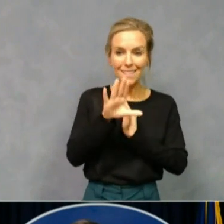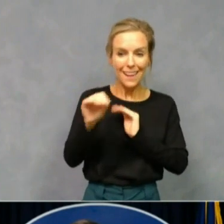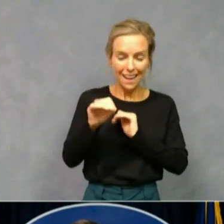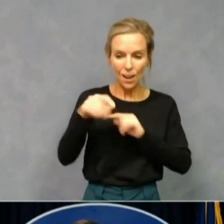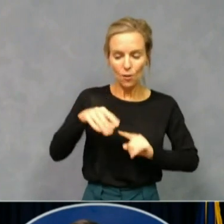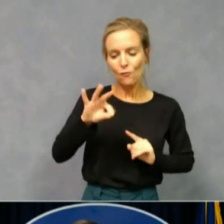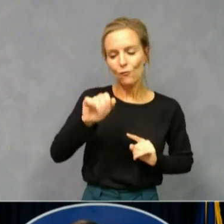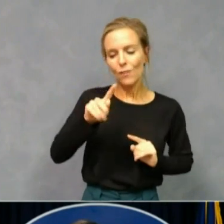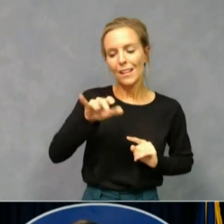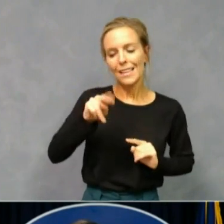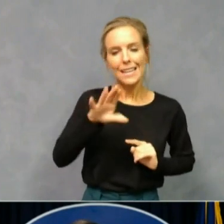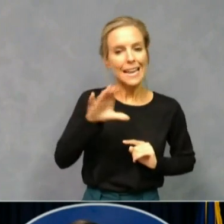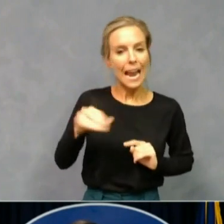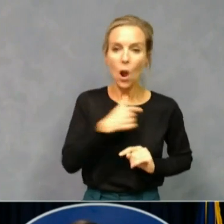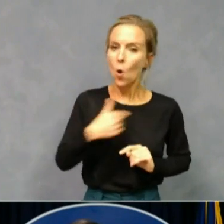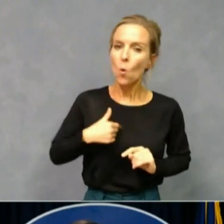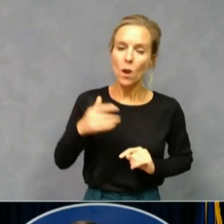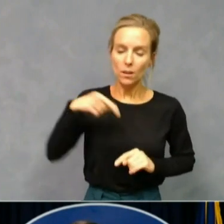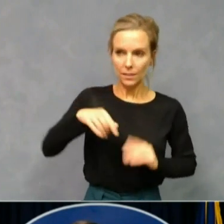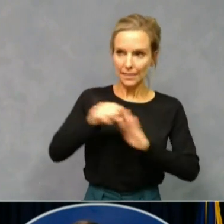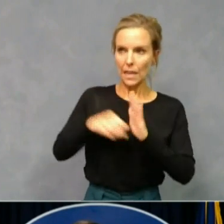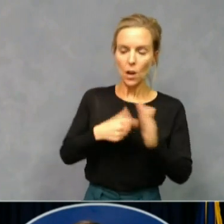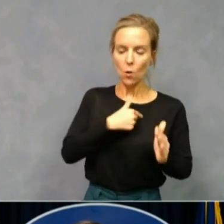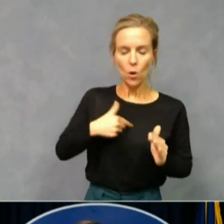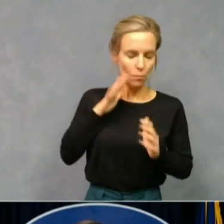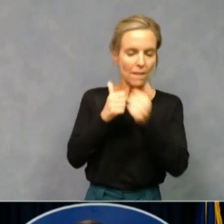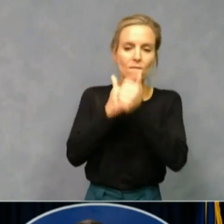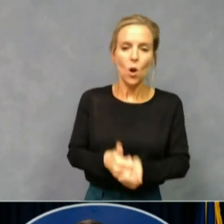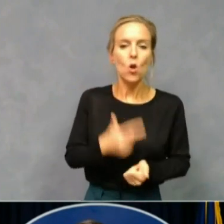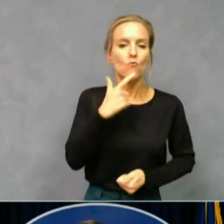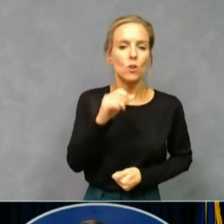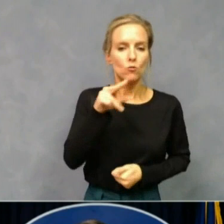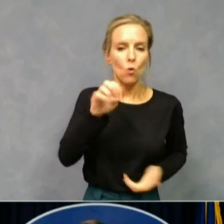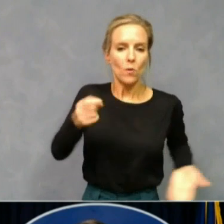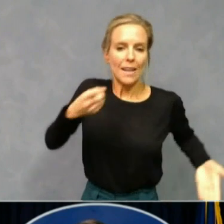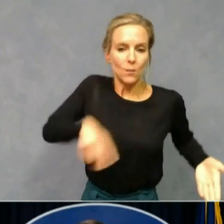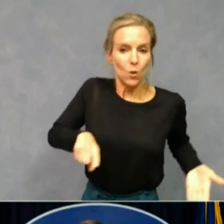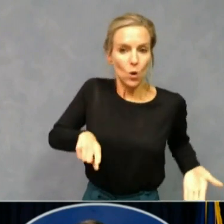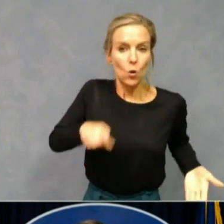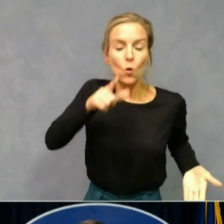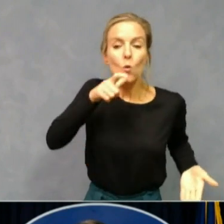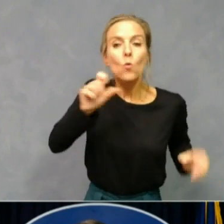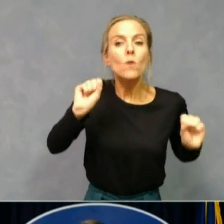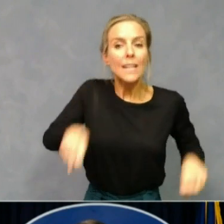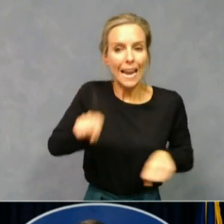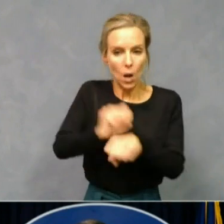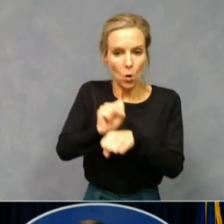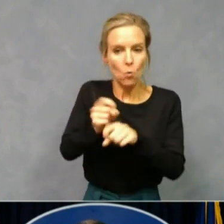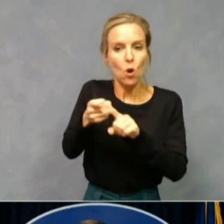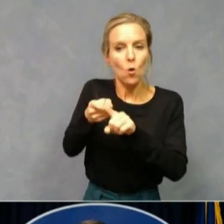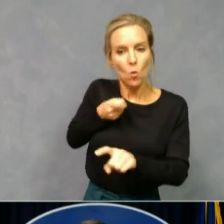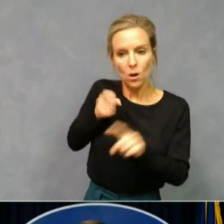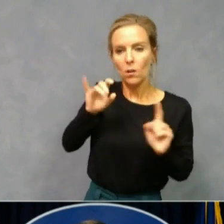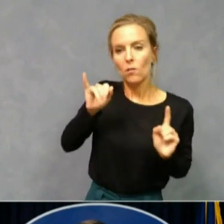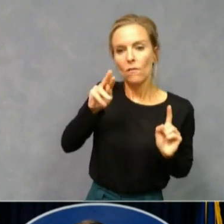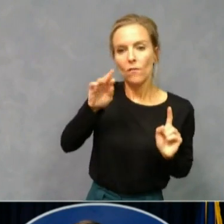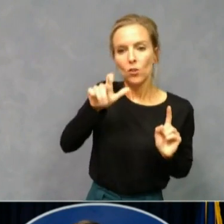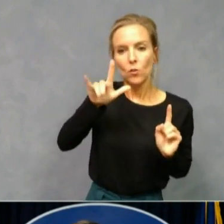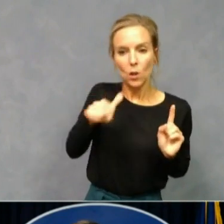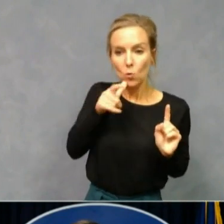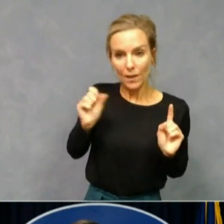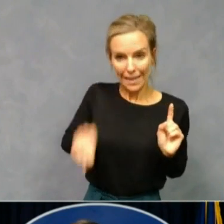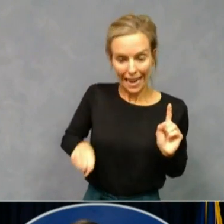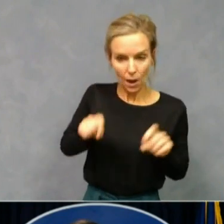the red zone recommendations next week. Everybody who can work virtually is going to be working virtually. Any